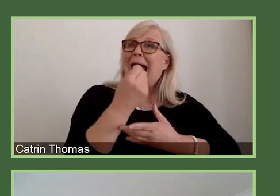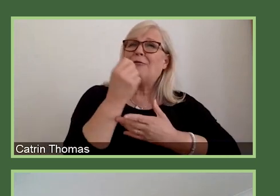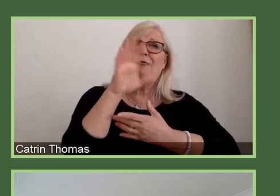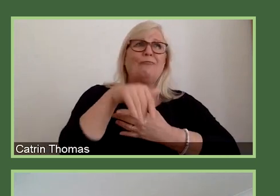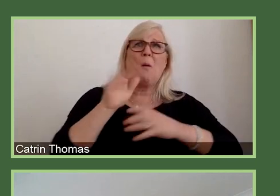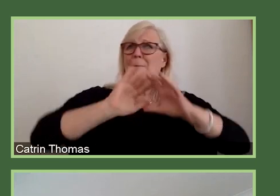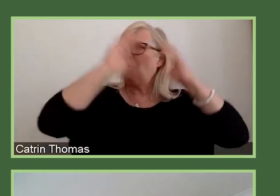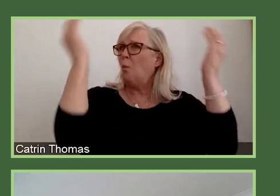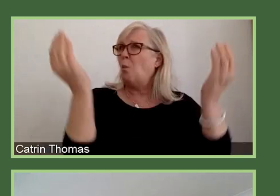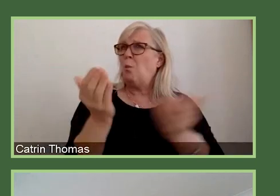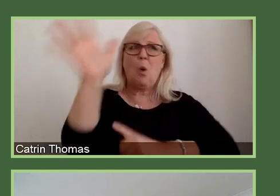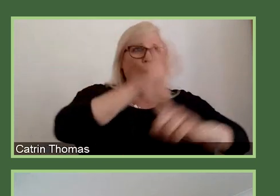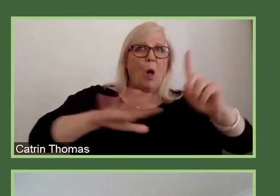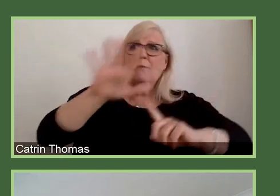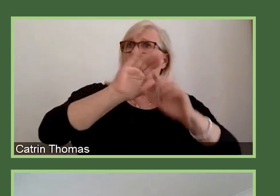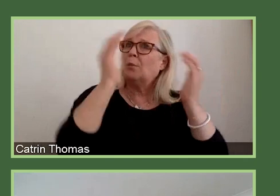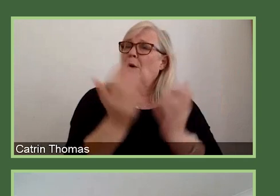Can go on to the next slide, please?